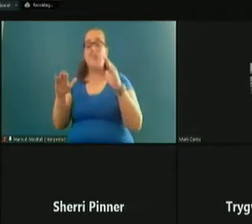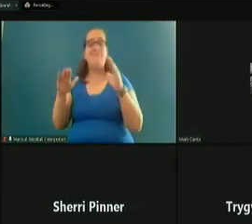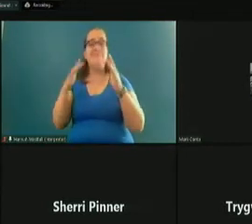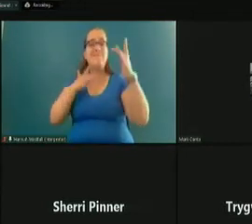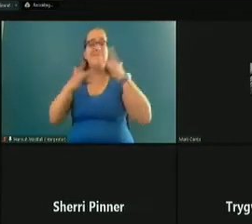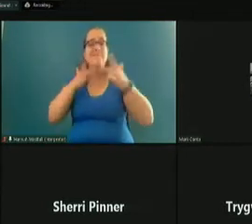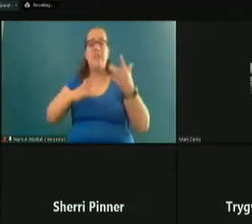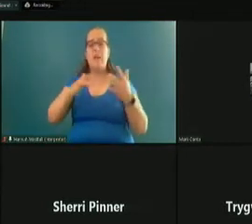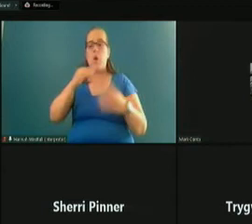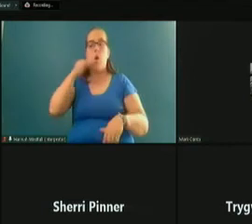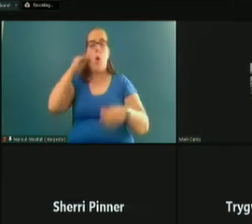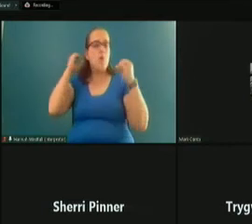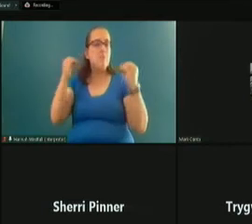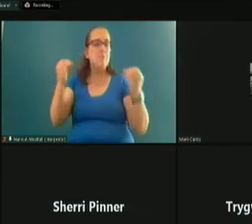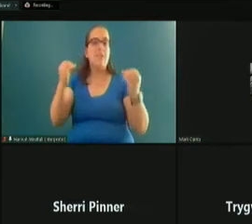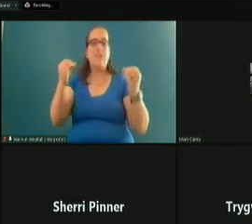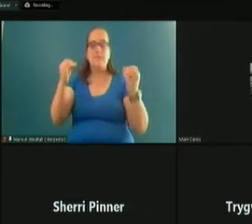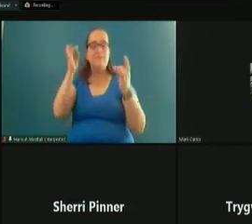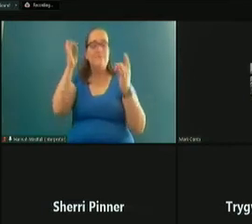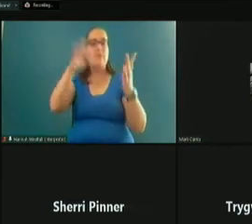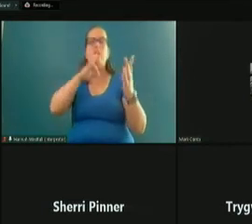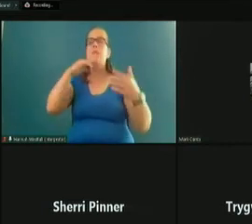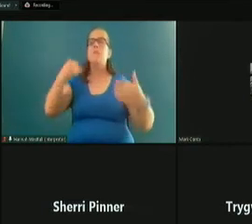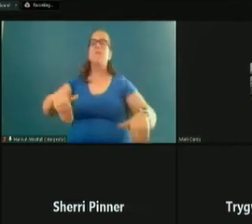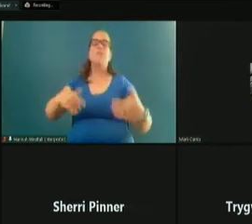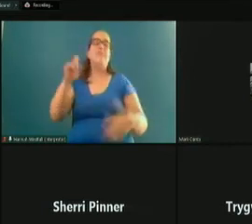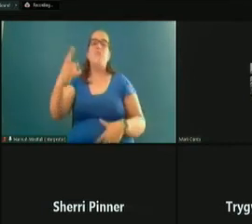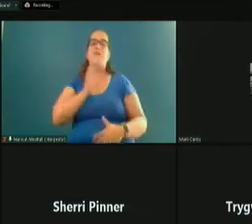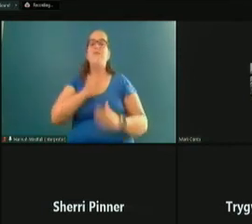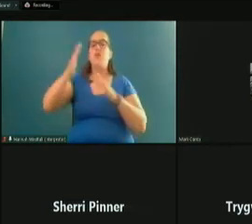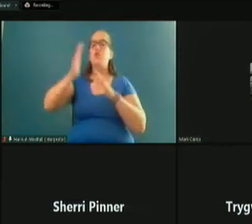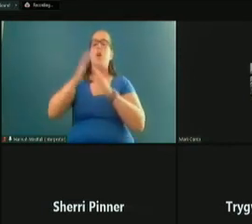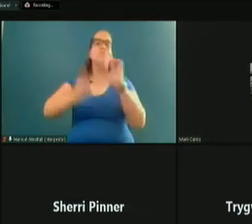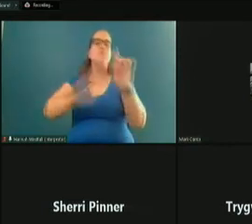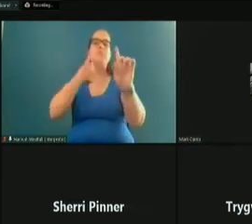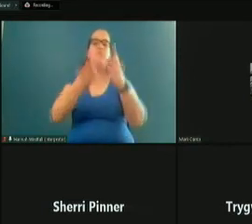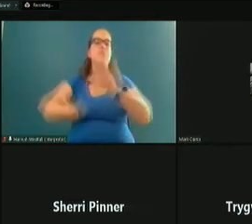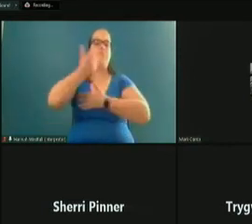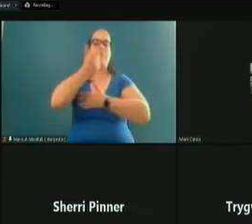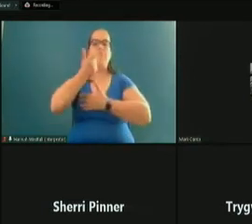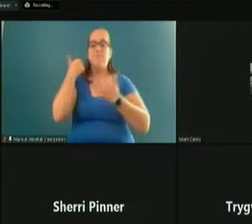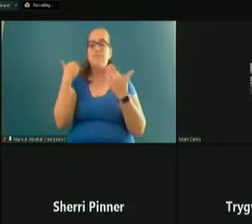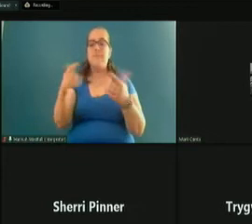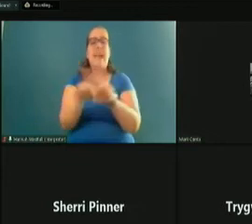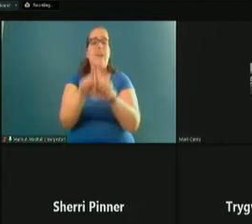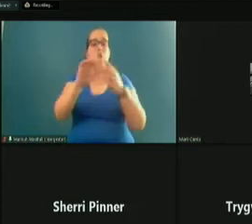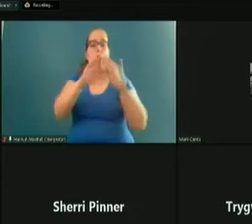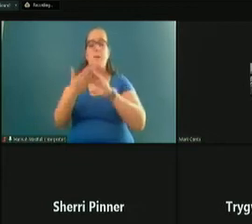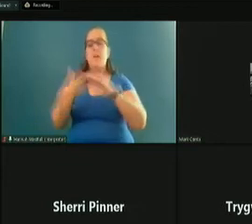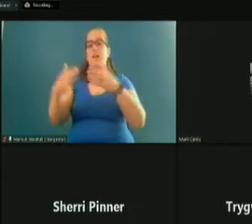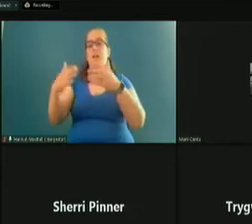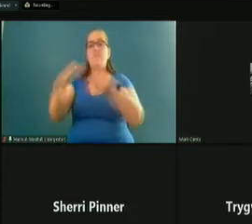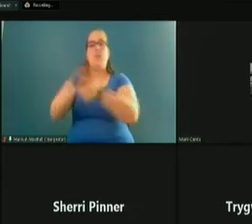extraordinary and this has to be one of our top priorities going forward as a community, as a region, as a state and as a country.